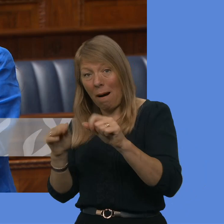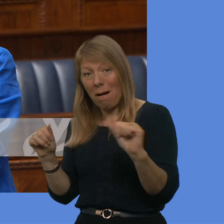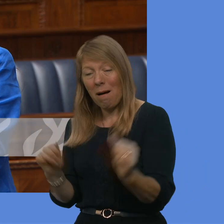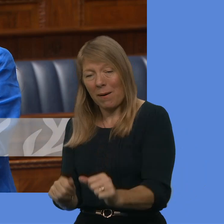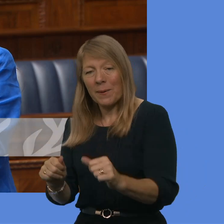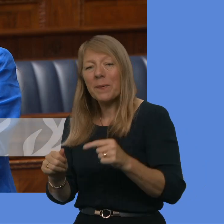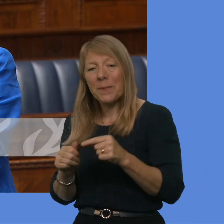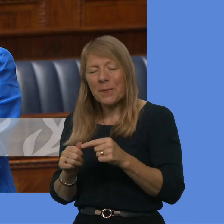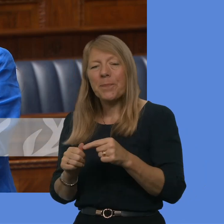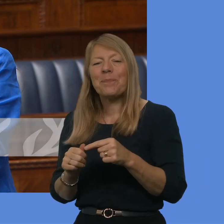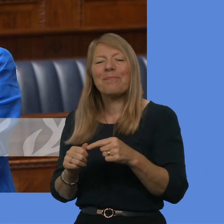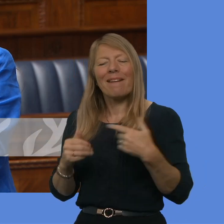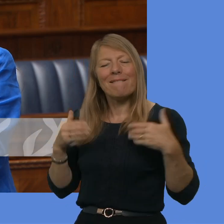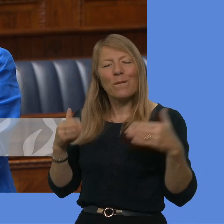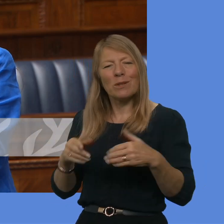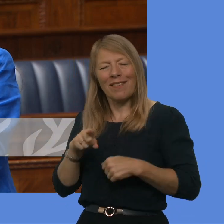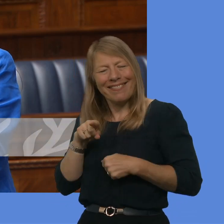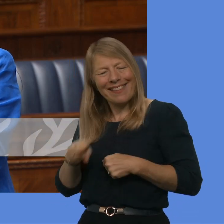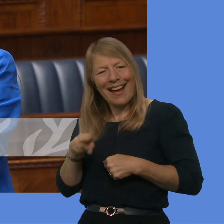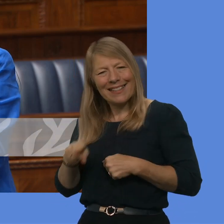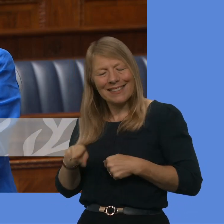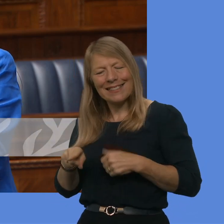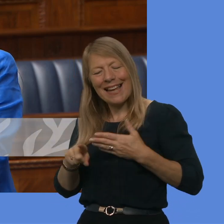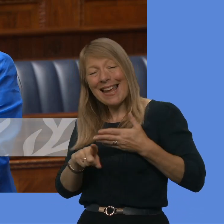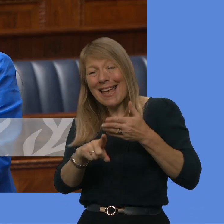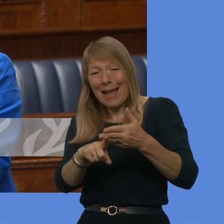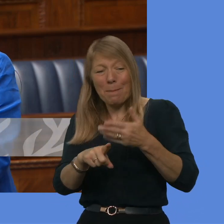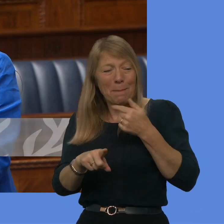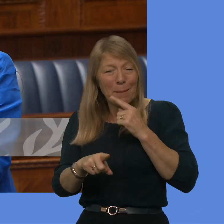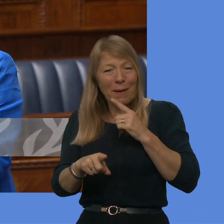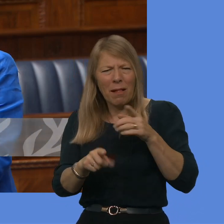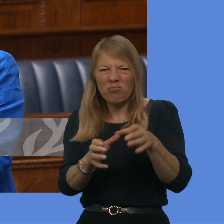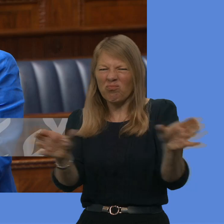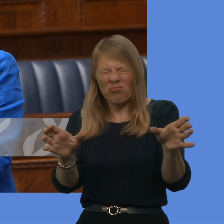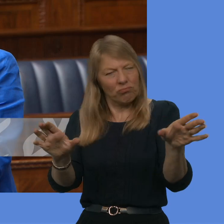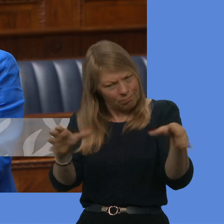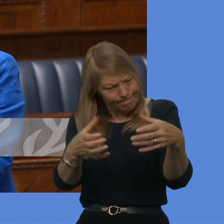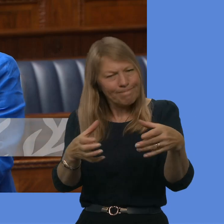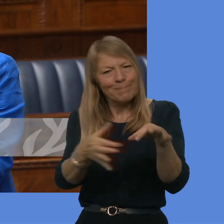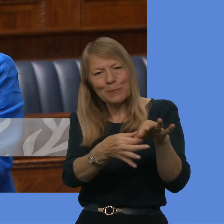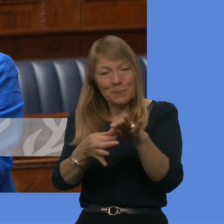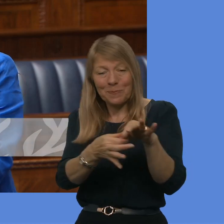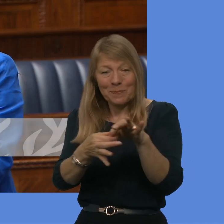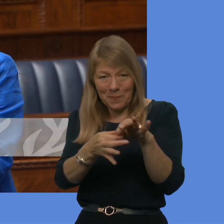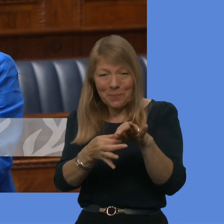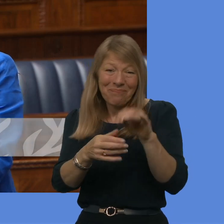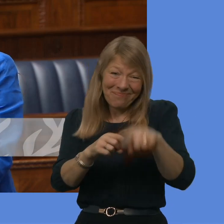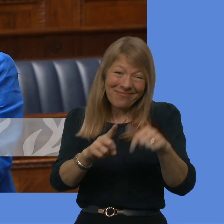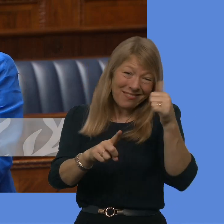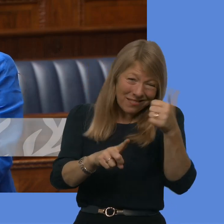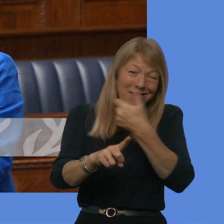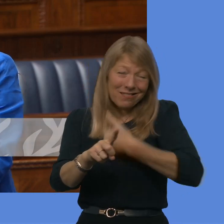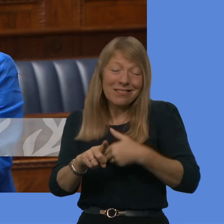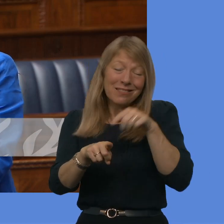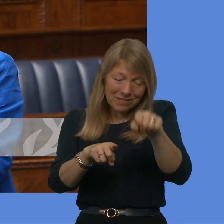and of course, this is largely focused on good relations between people throughout Northern Ireland, so of course, the work of the VICT Commission is